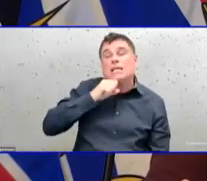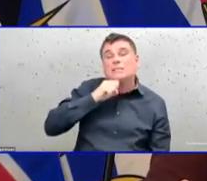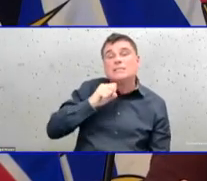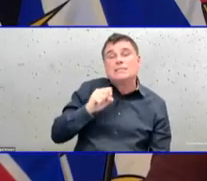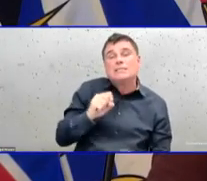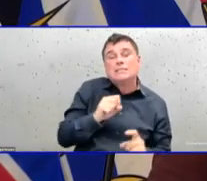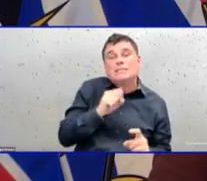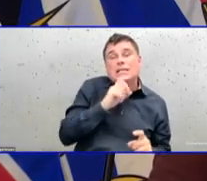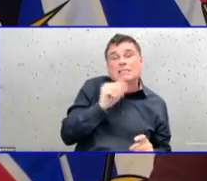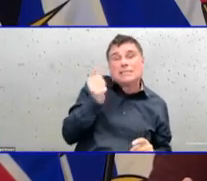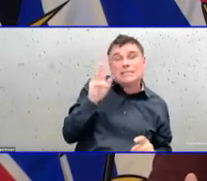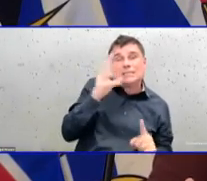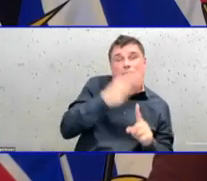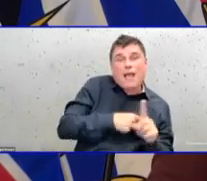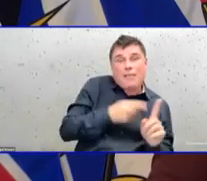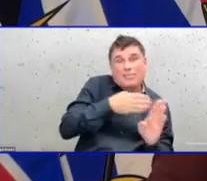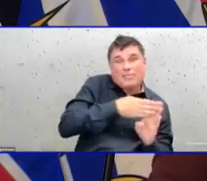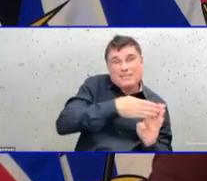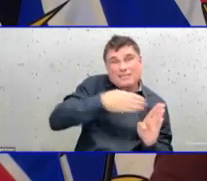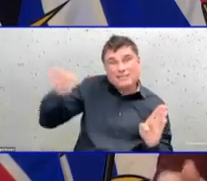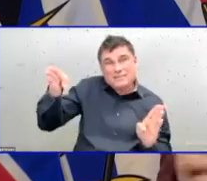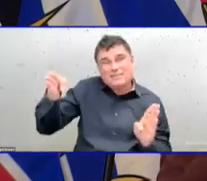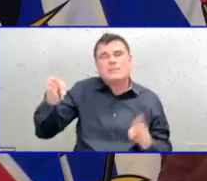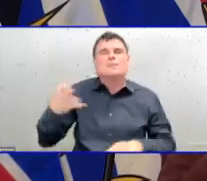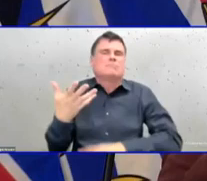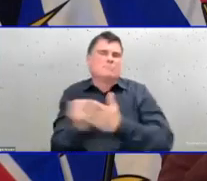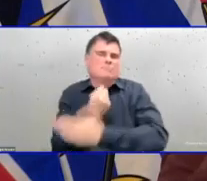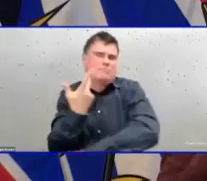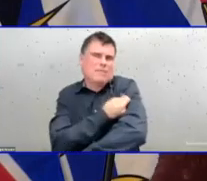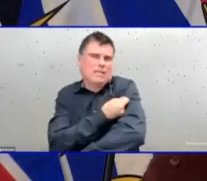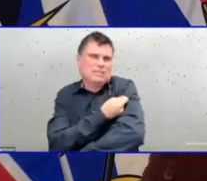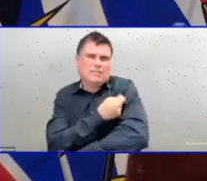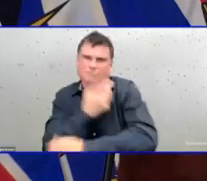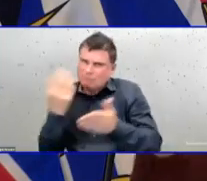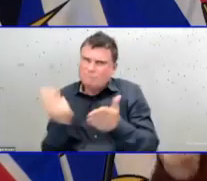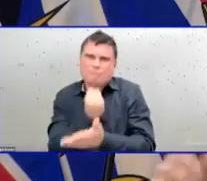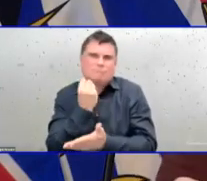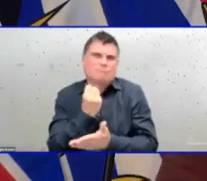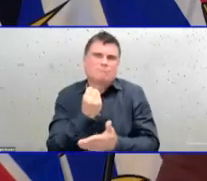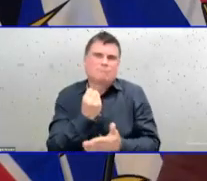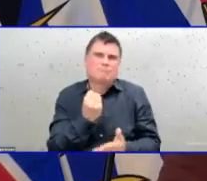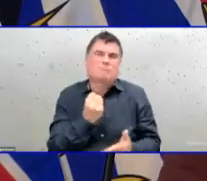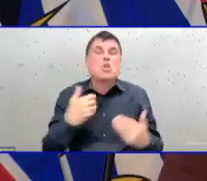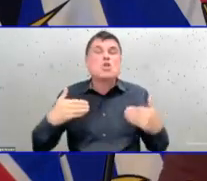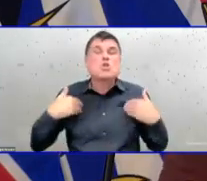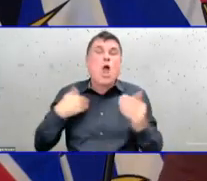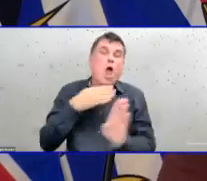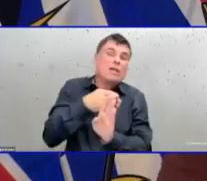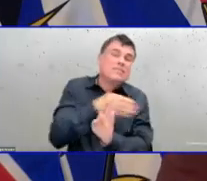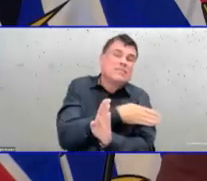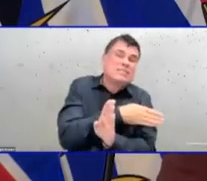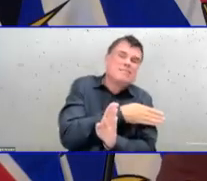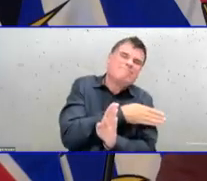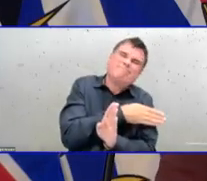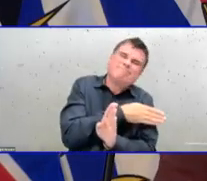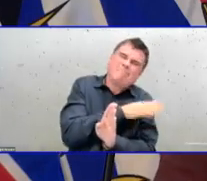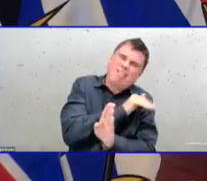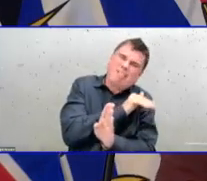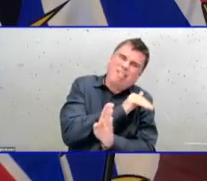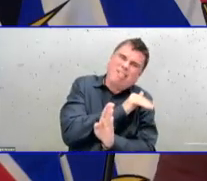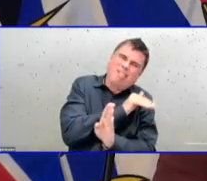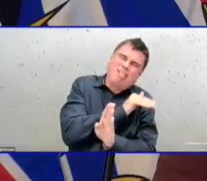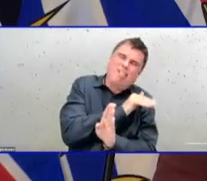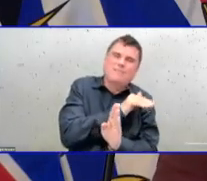But everybody else can get vaccinated this year. And that will help protect you from that one other respiratory virus that causes